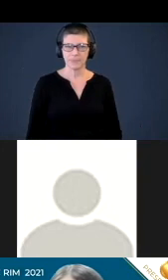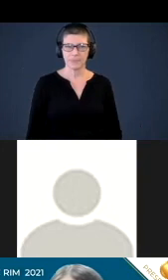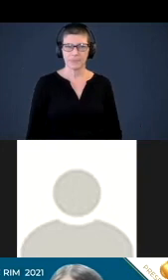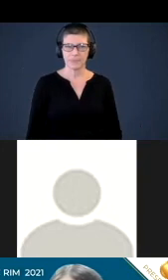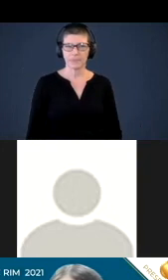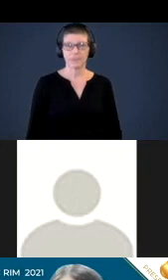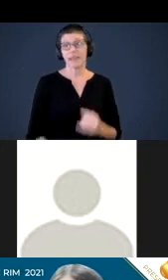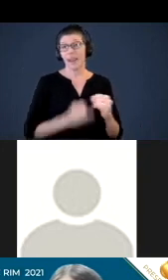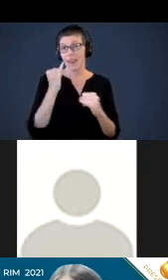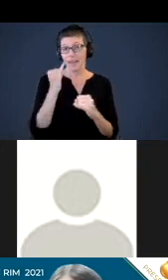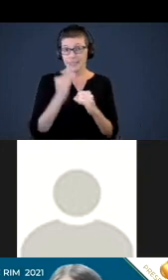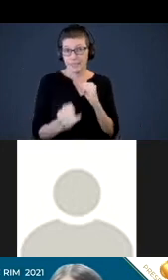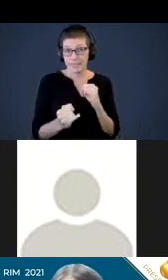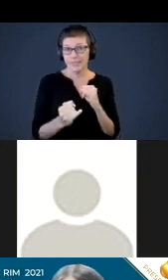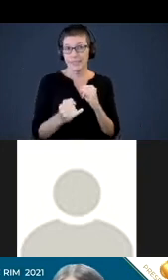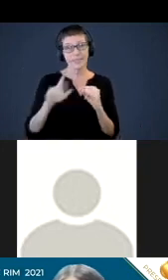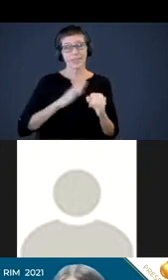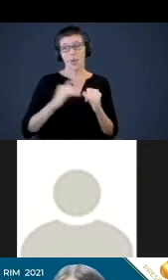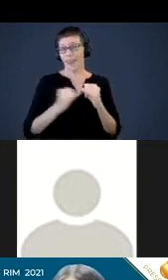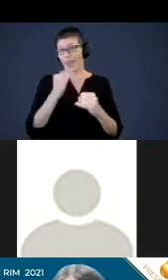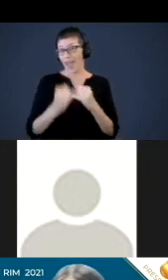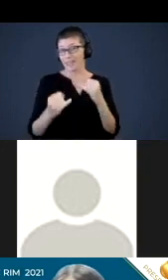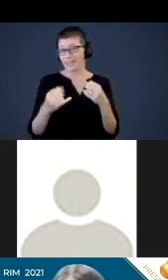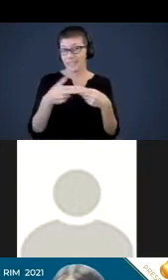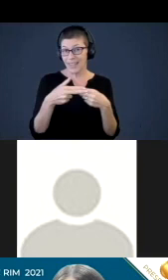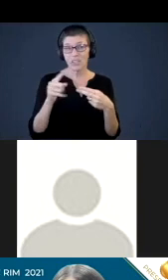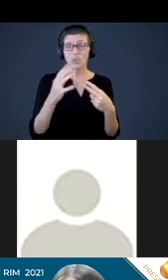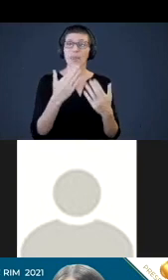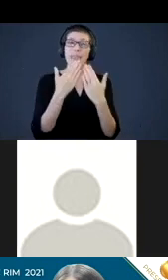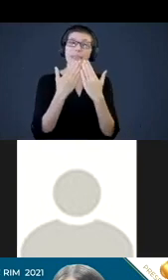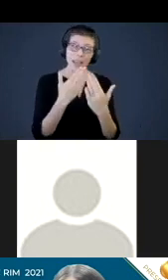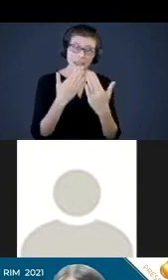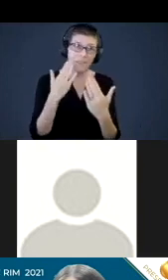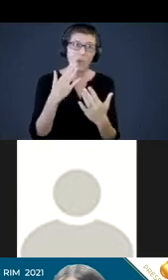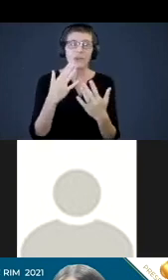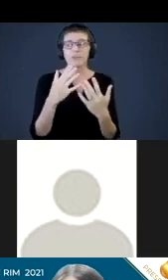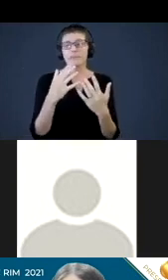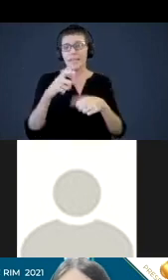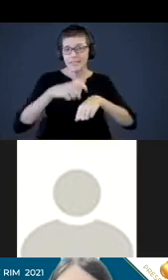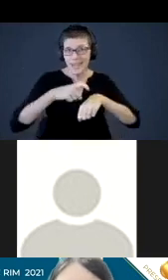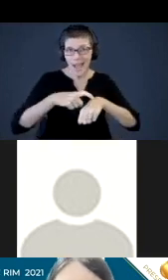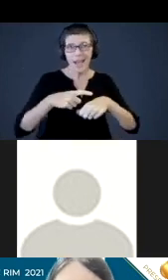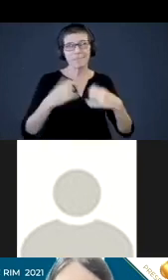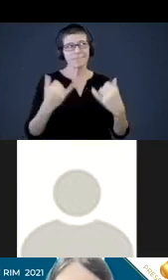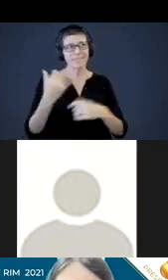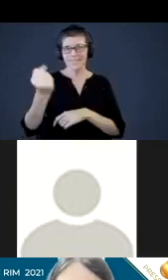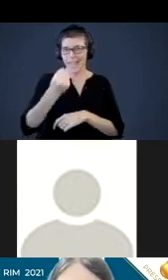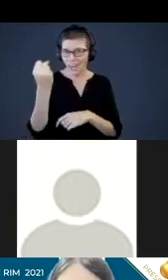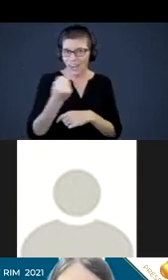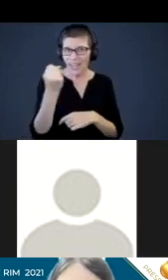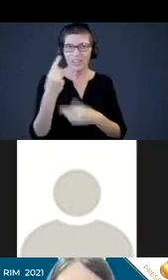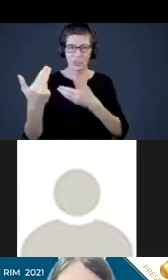And lastly, this is our last slide we just want to thank you for taking your time out on a Saturday. to join us.